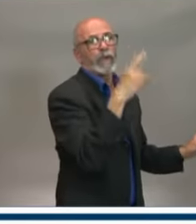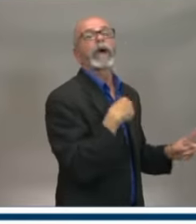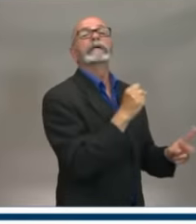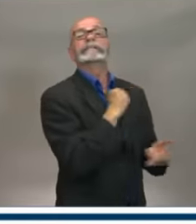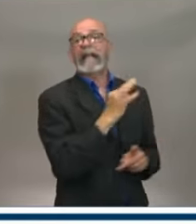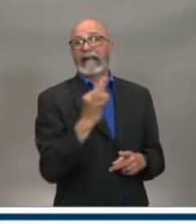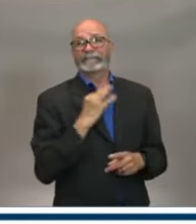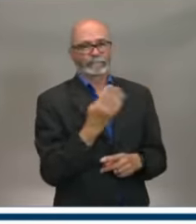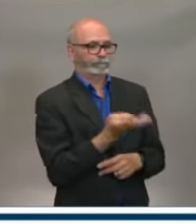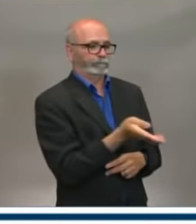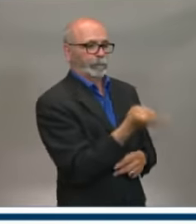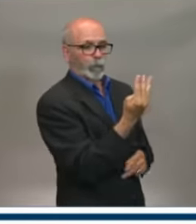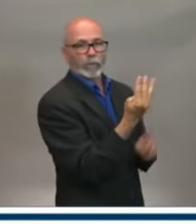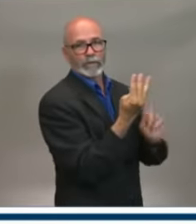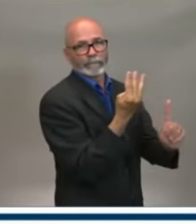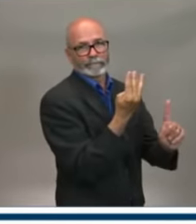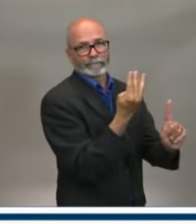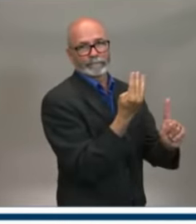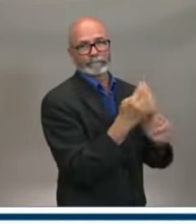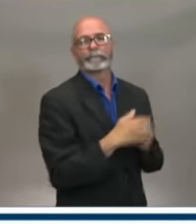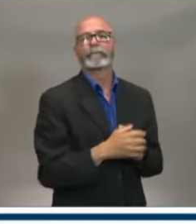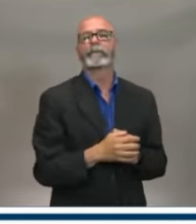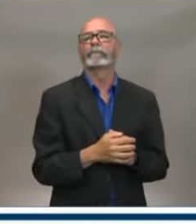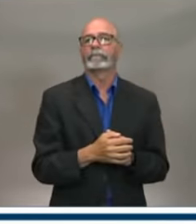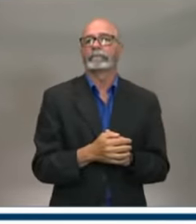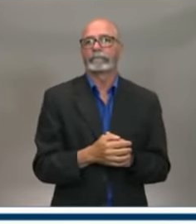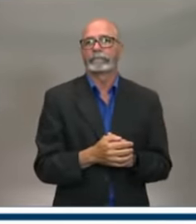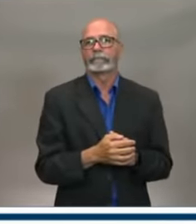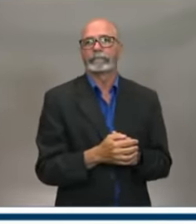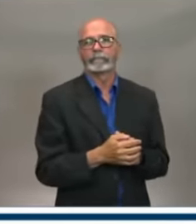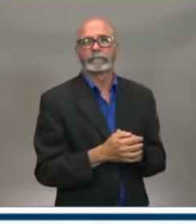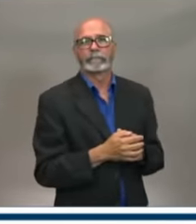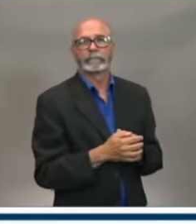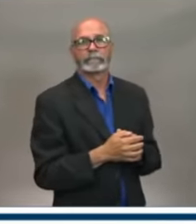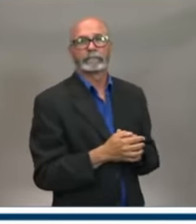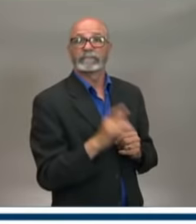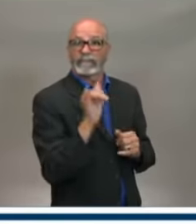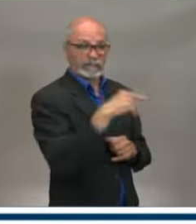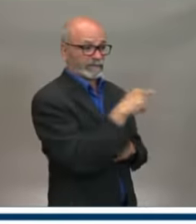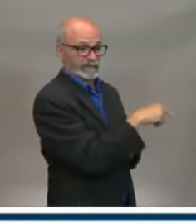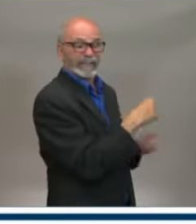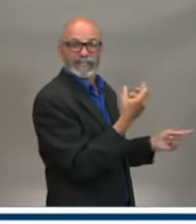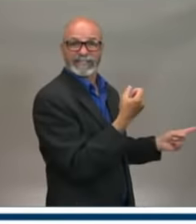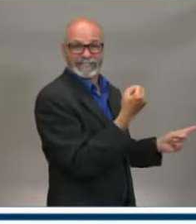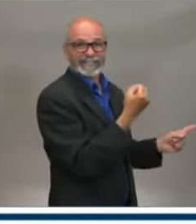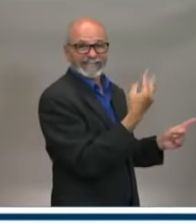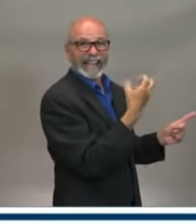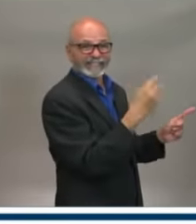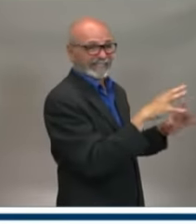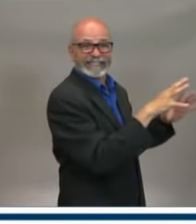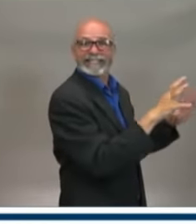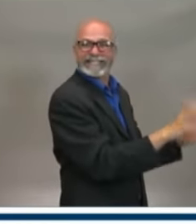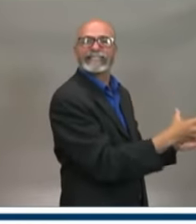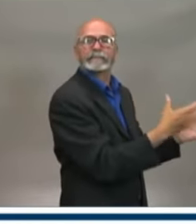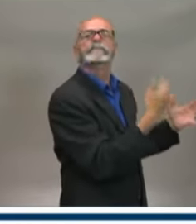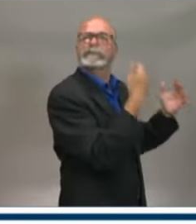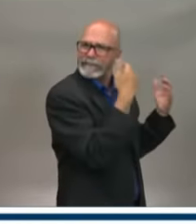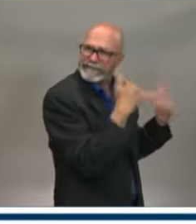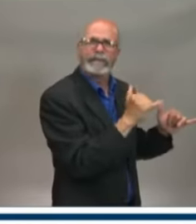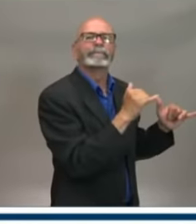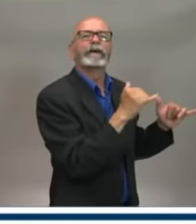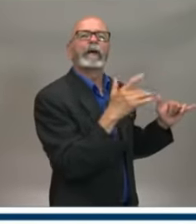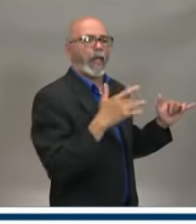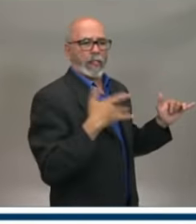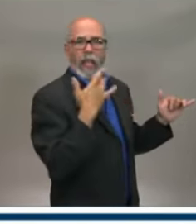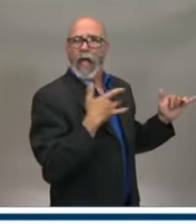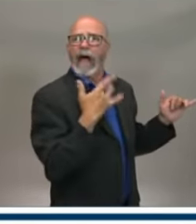in this facility. This is the one long-term care home that still has active cases of COVID-19.